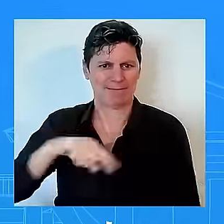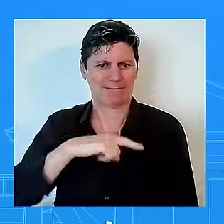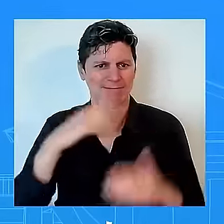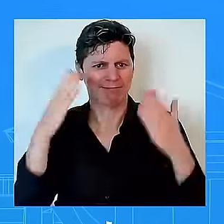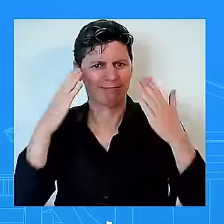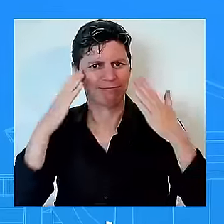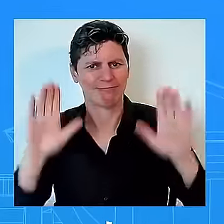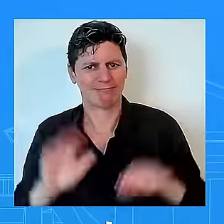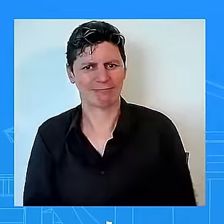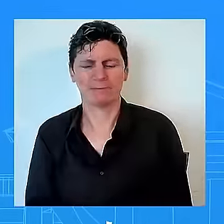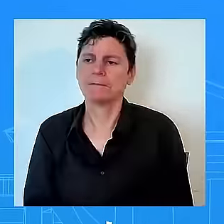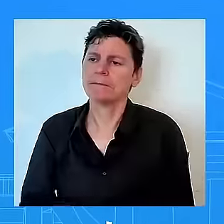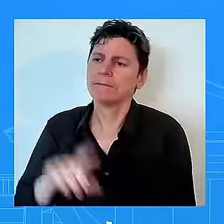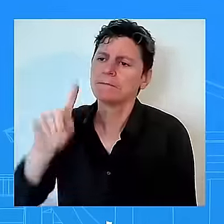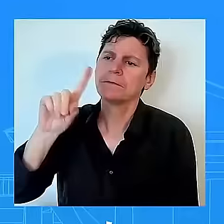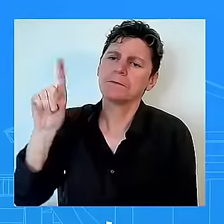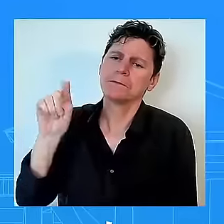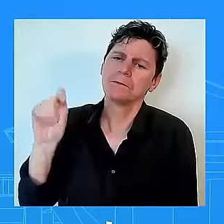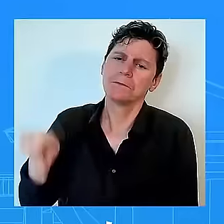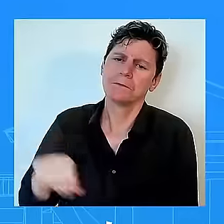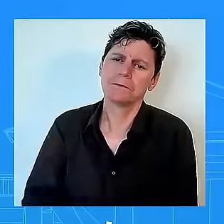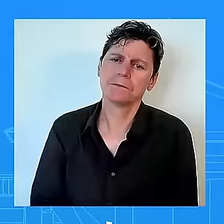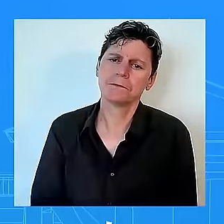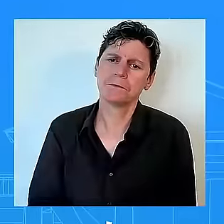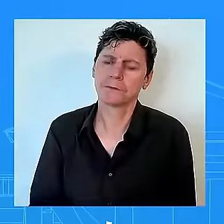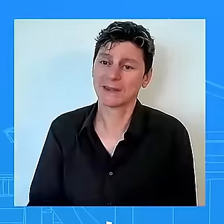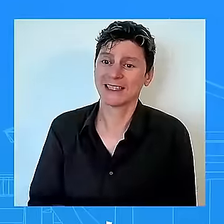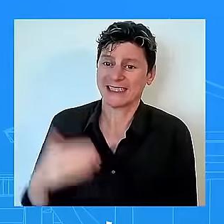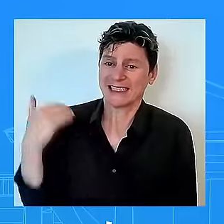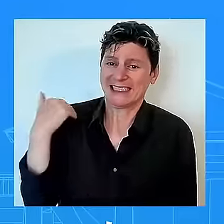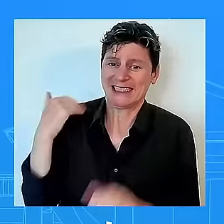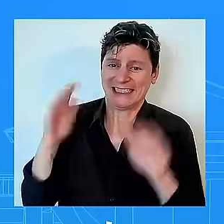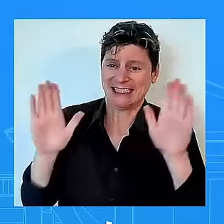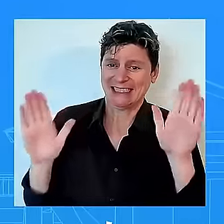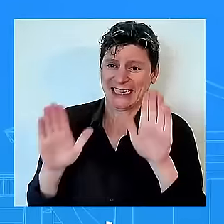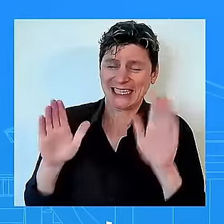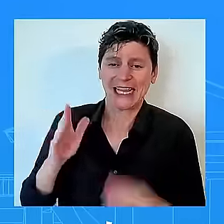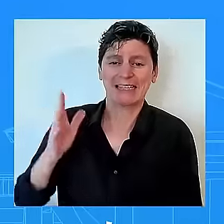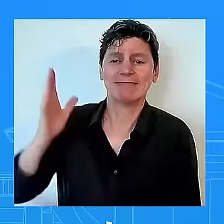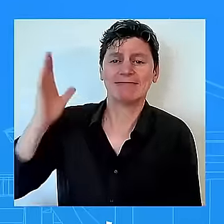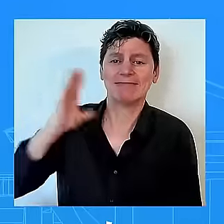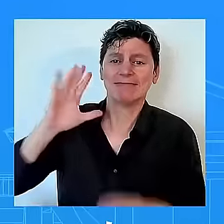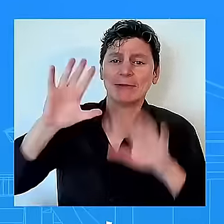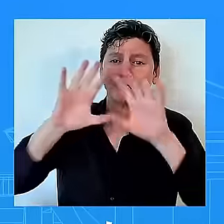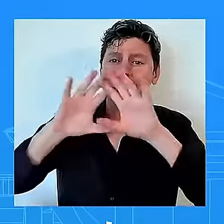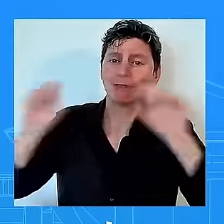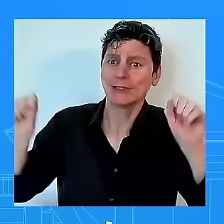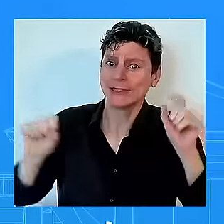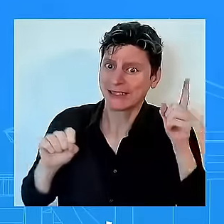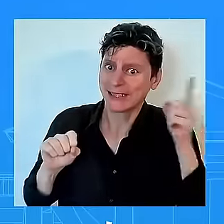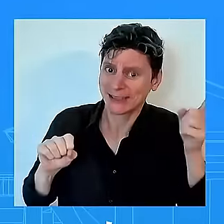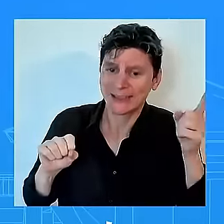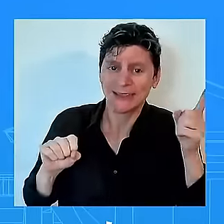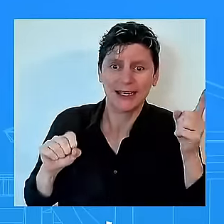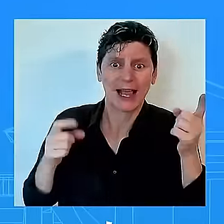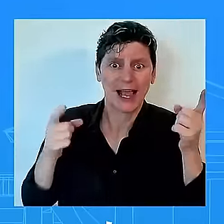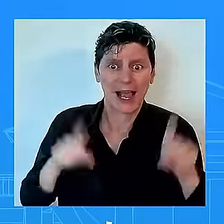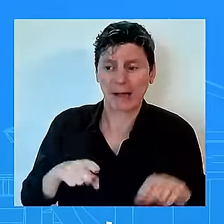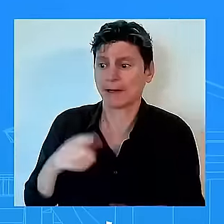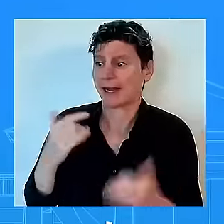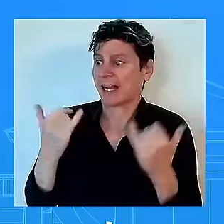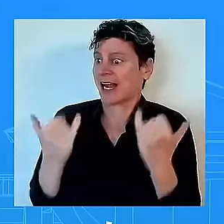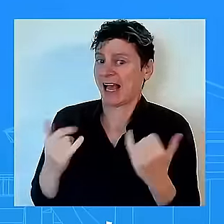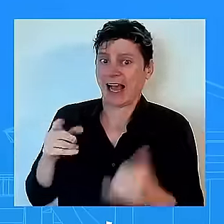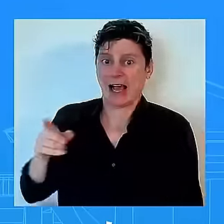president biden said in a radio interview this morning quote everything's frightening does he feel absolutely